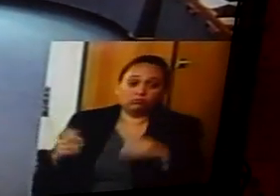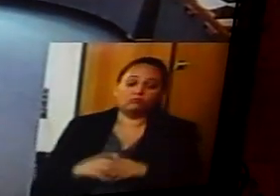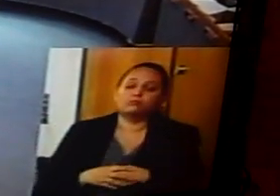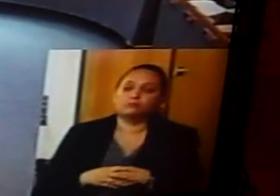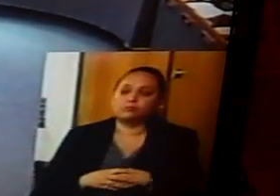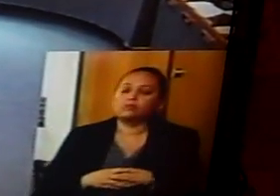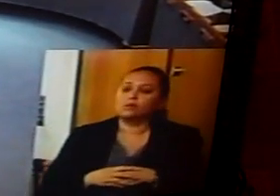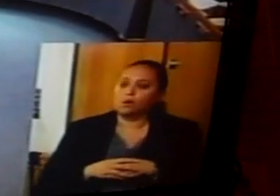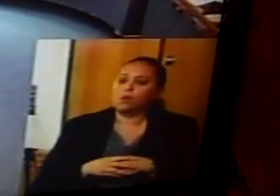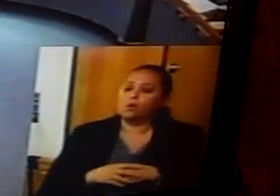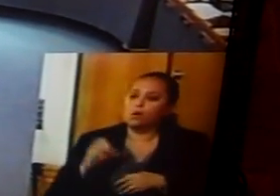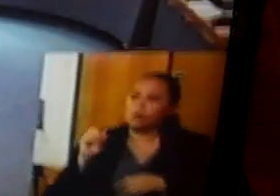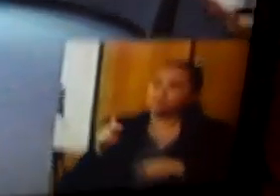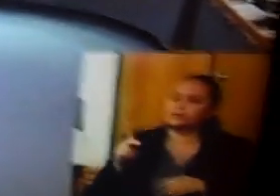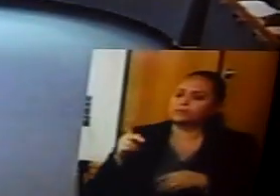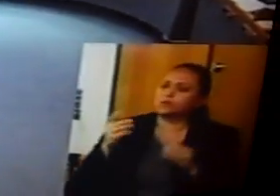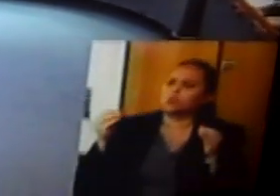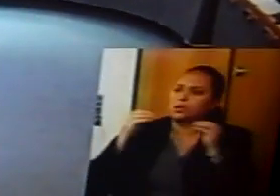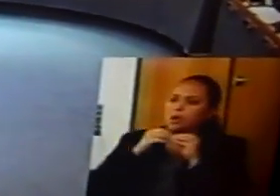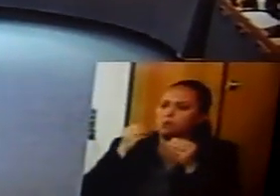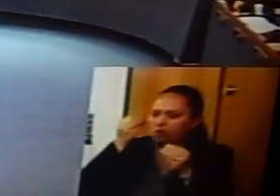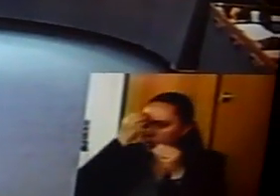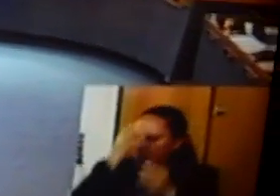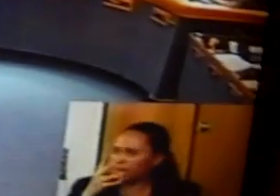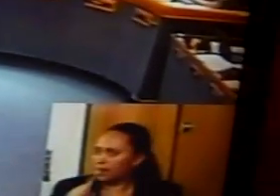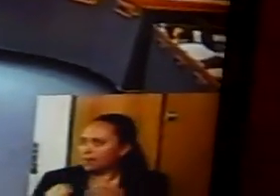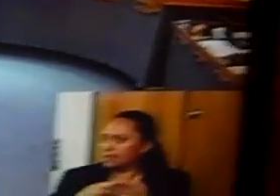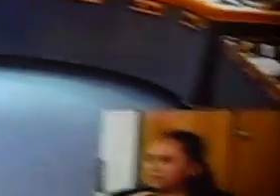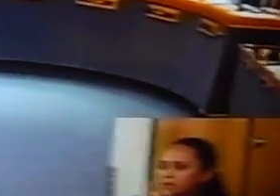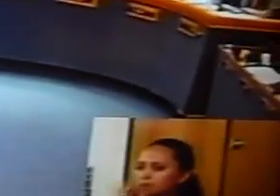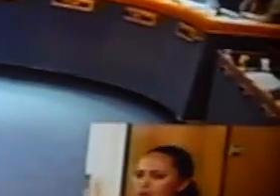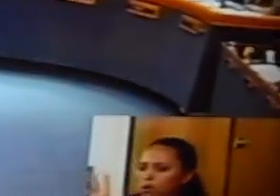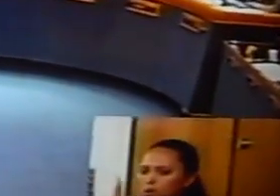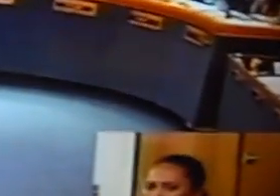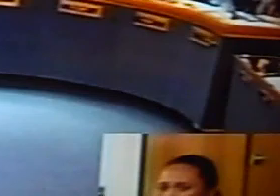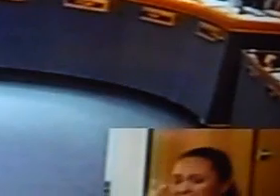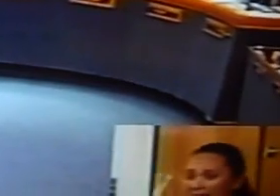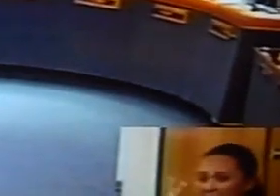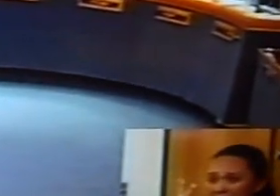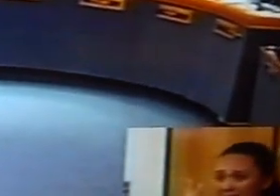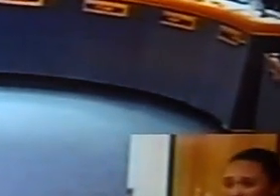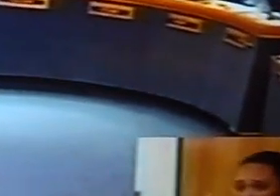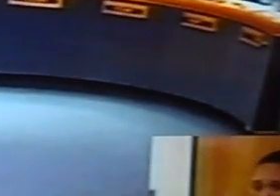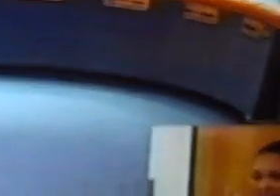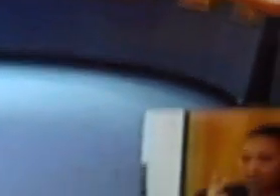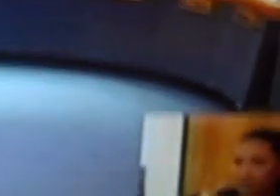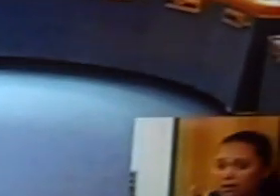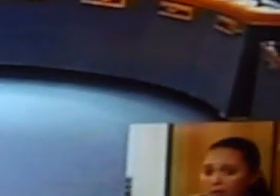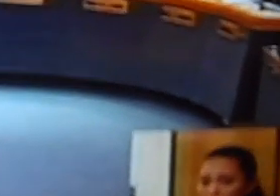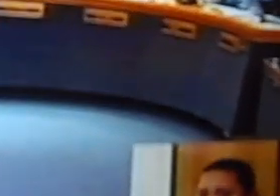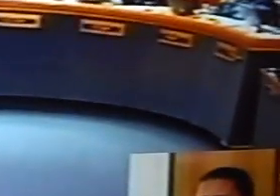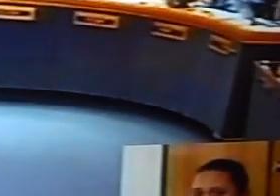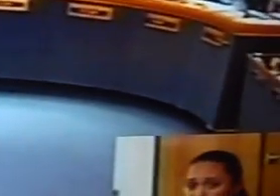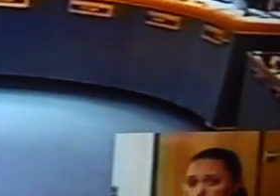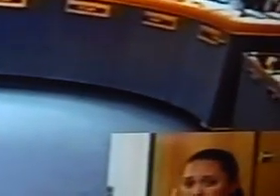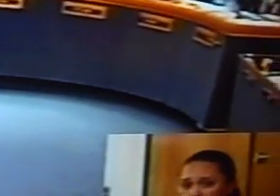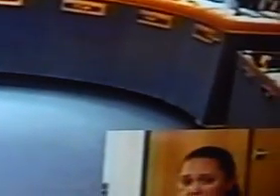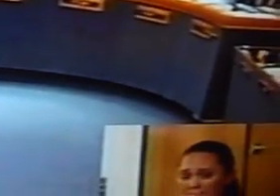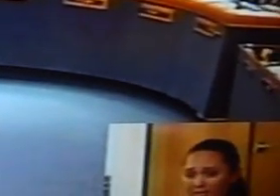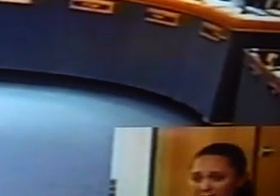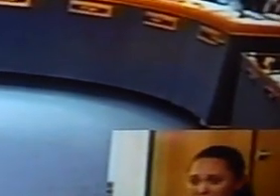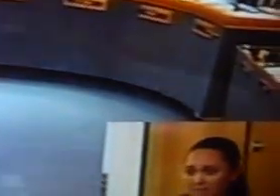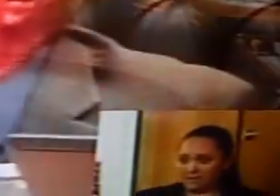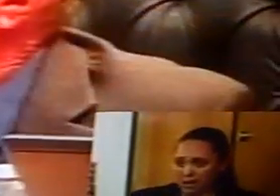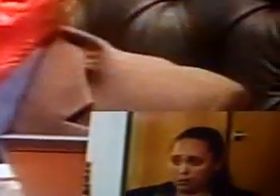information, this is your second, I understand, Mr. Haynes, this is the second posting of this type of thing. And I understand you